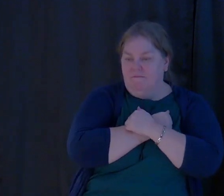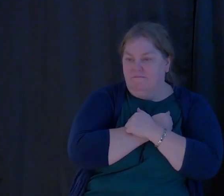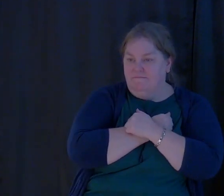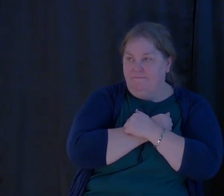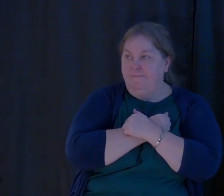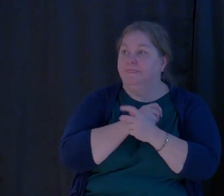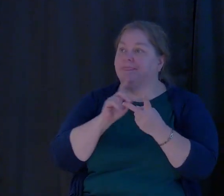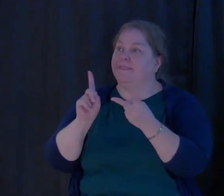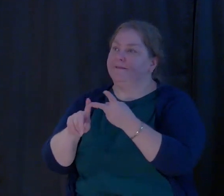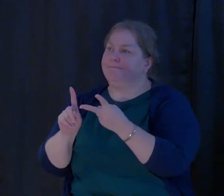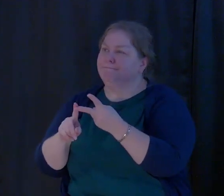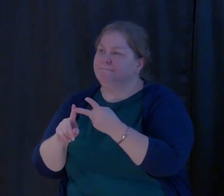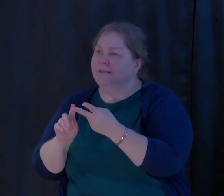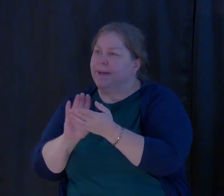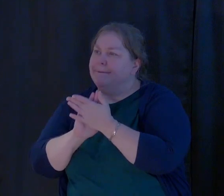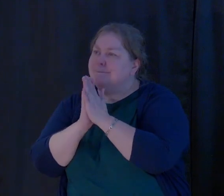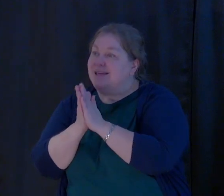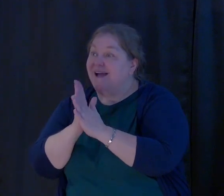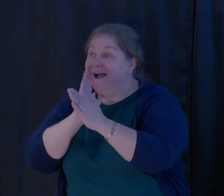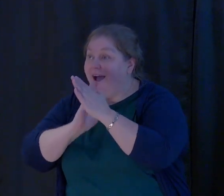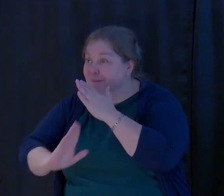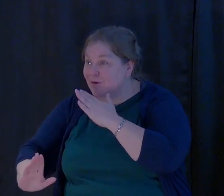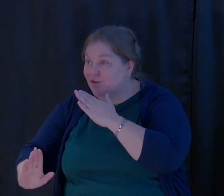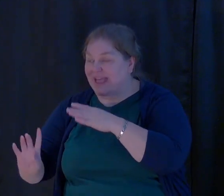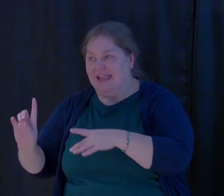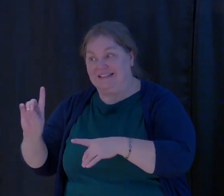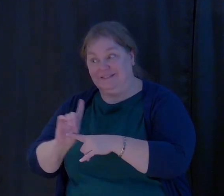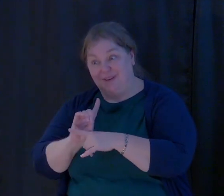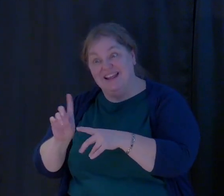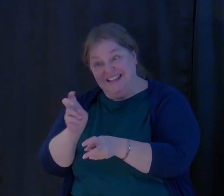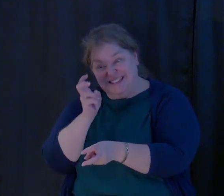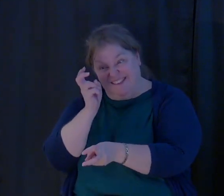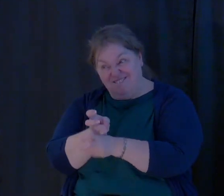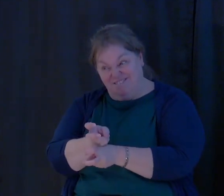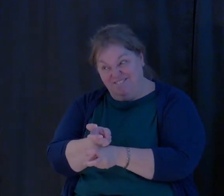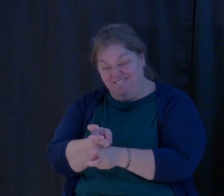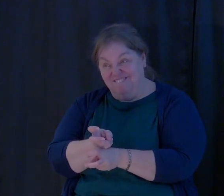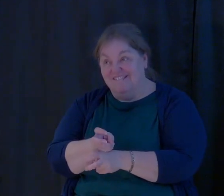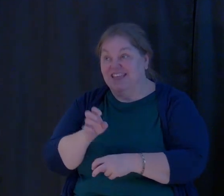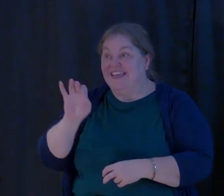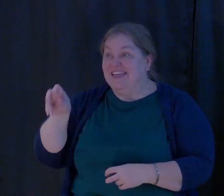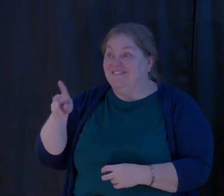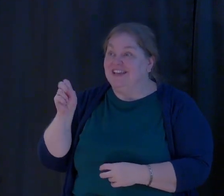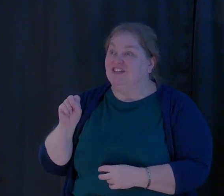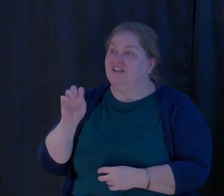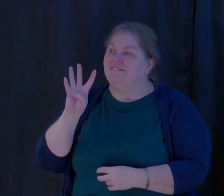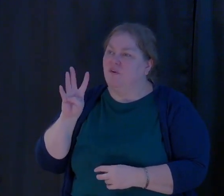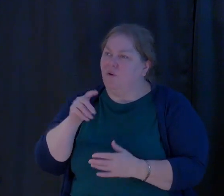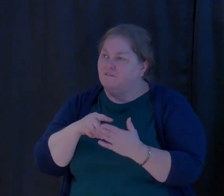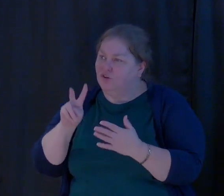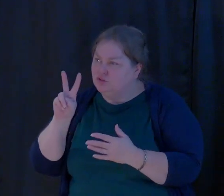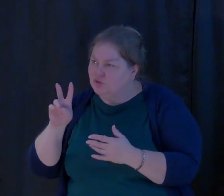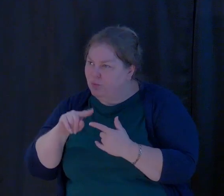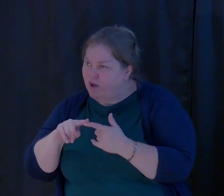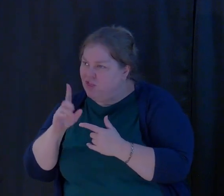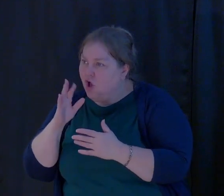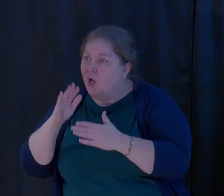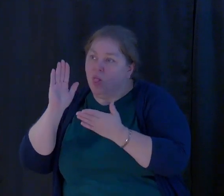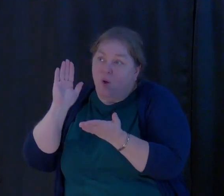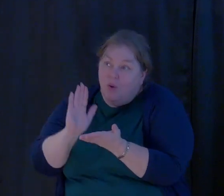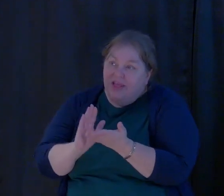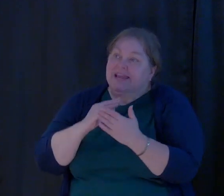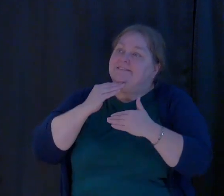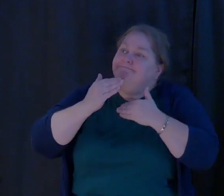Number two, be humbled and disciplined. This is a tough one. Ephesians 4.2 says, With all lowliness and gentleness,